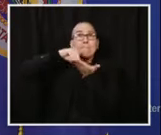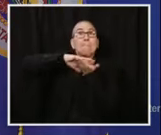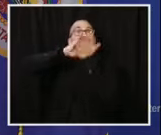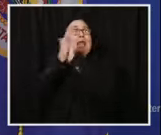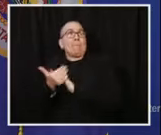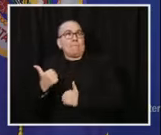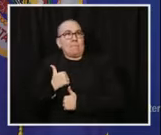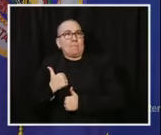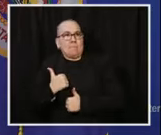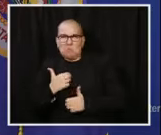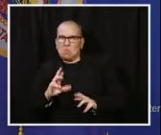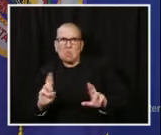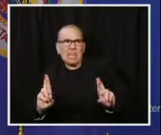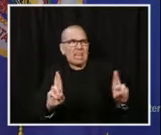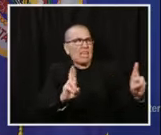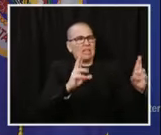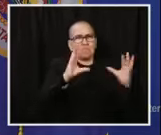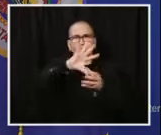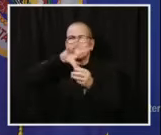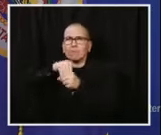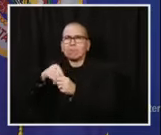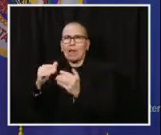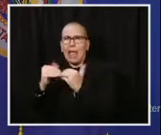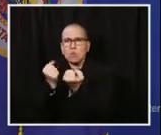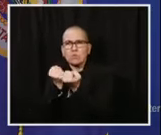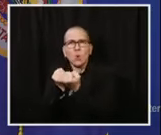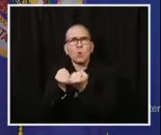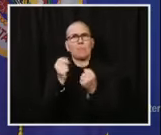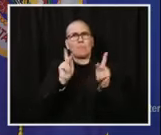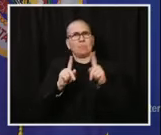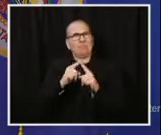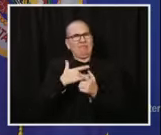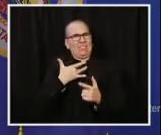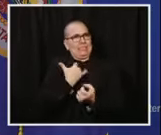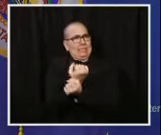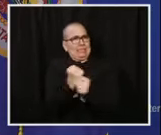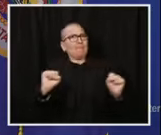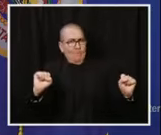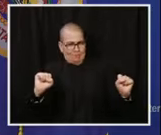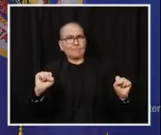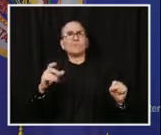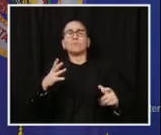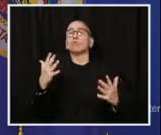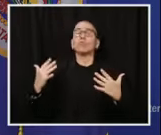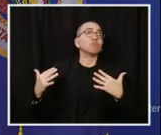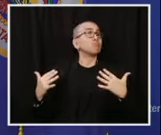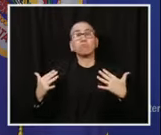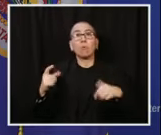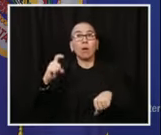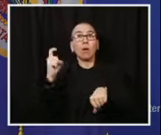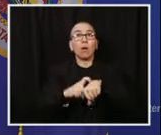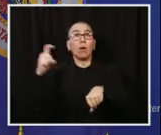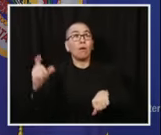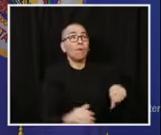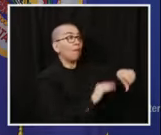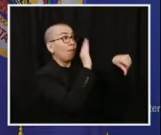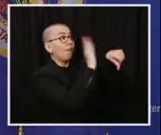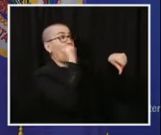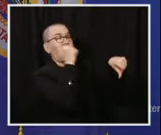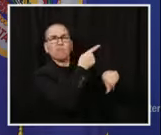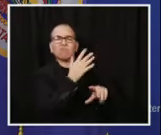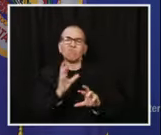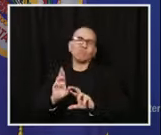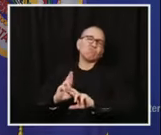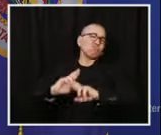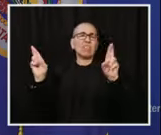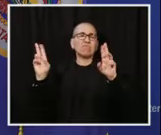stand at the ready. And the call can come almost immediately, as these folks would tell you, this cascades very quickly, and all of a sudden, one morning, you don't